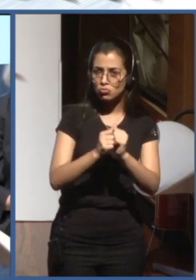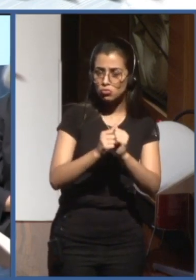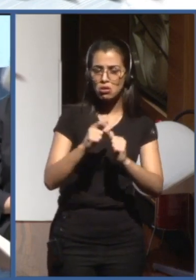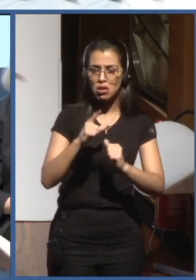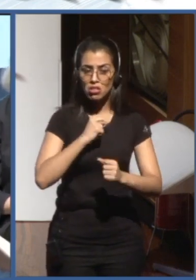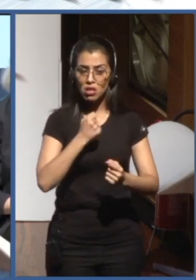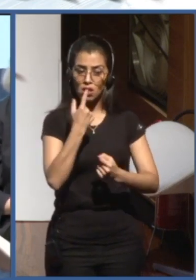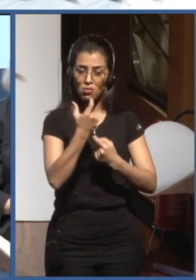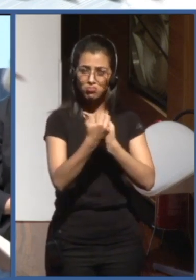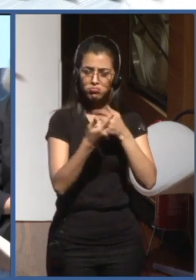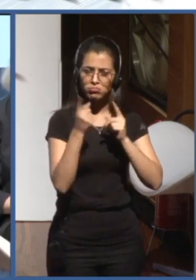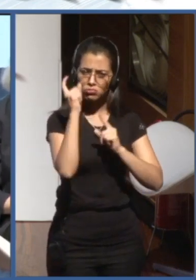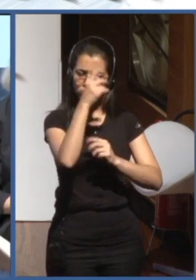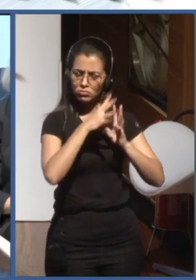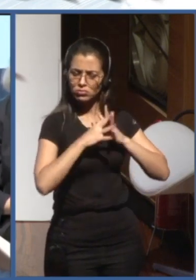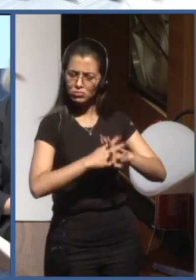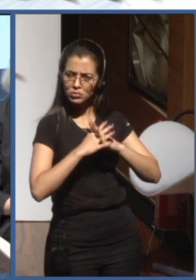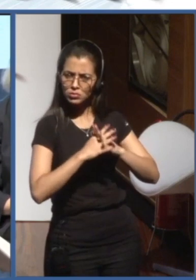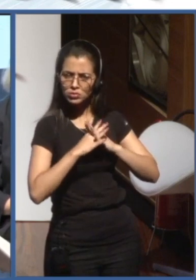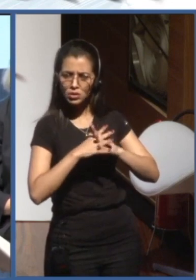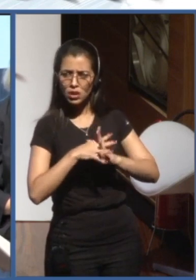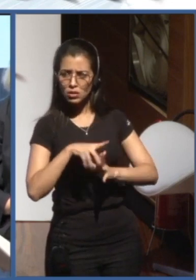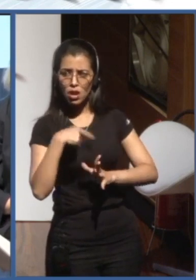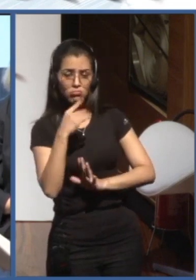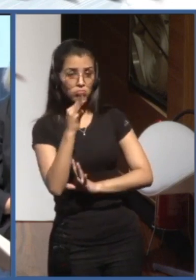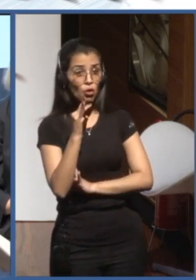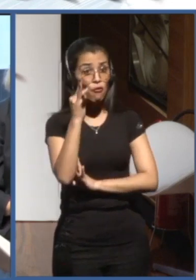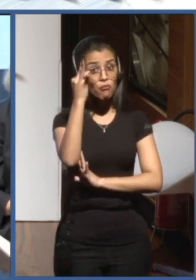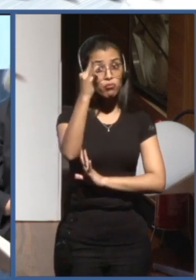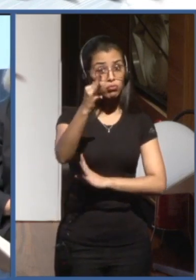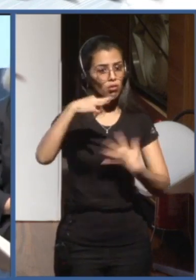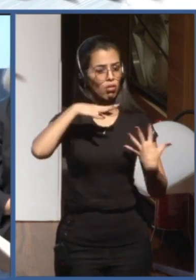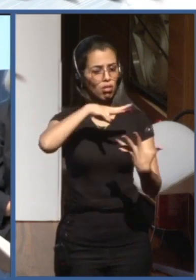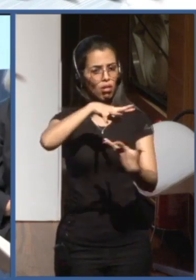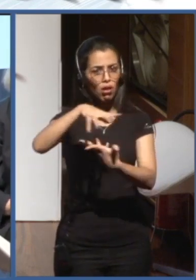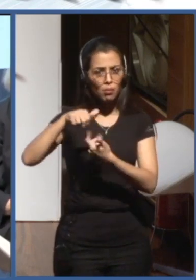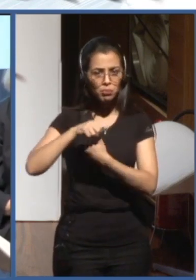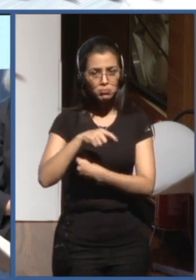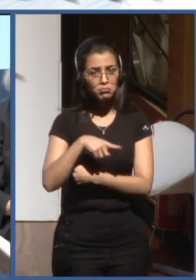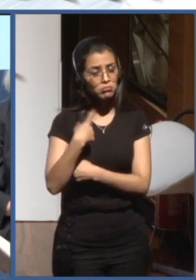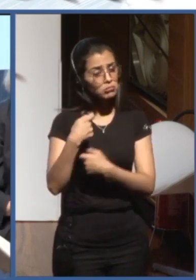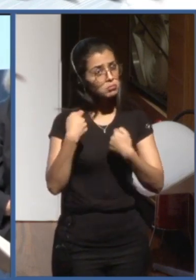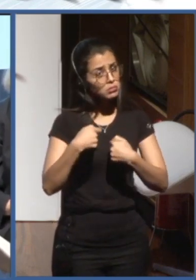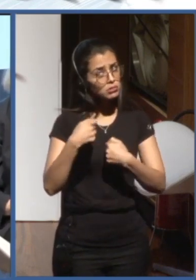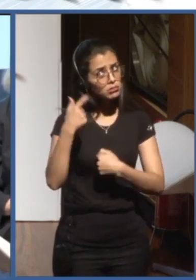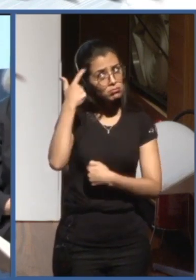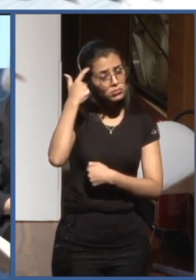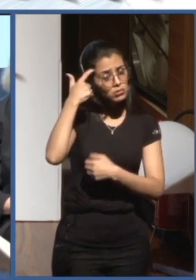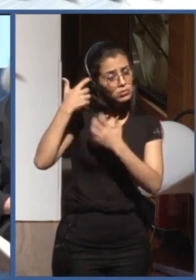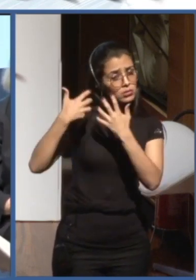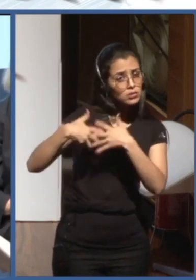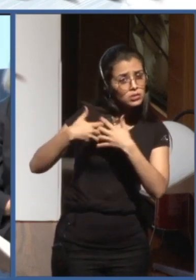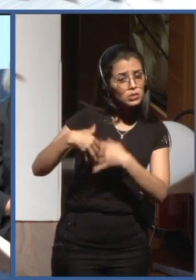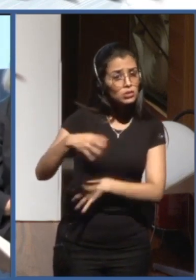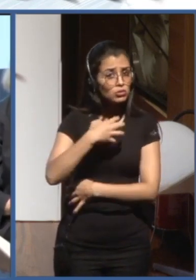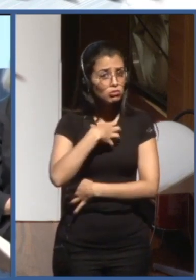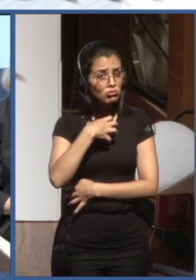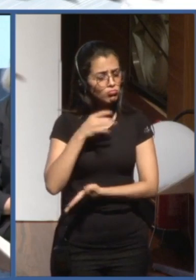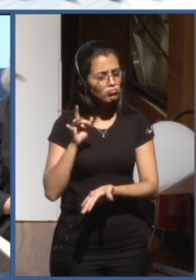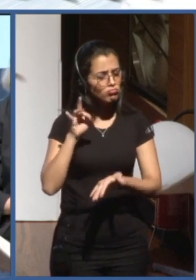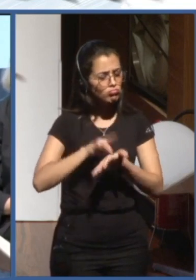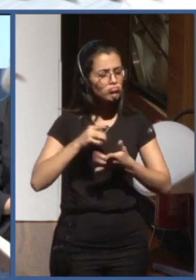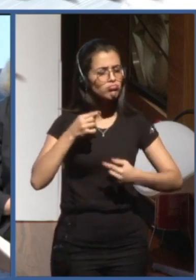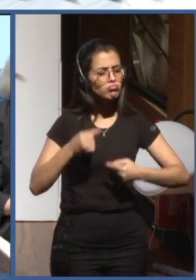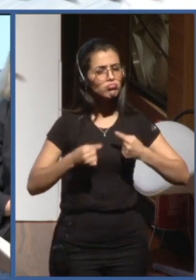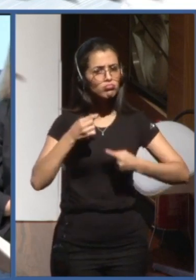humanity and working together will be very very needed but it's a crucial question and of course digital cooperation